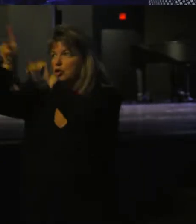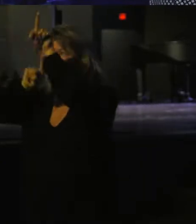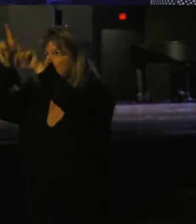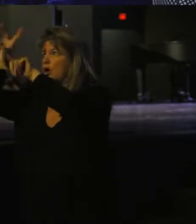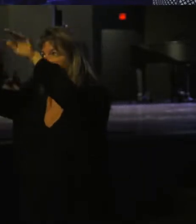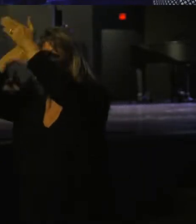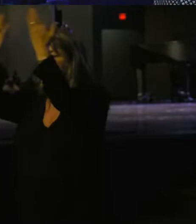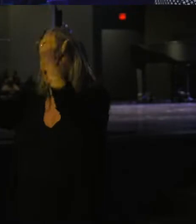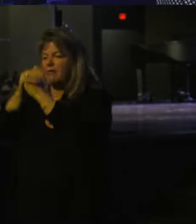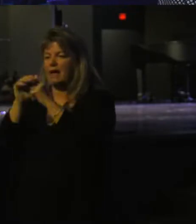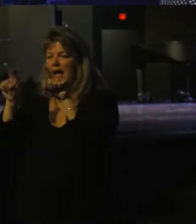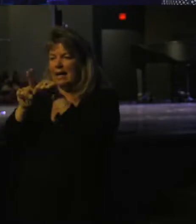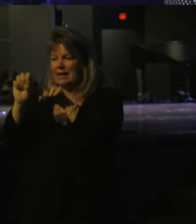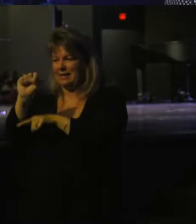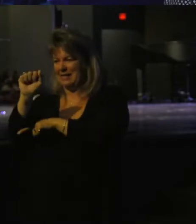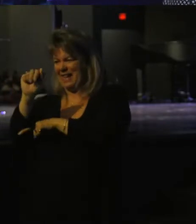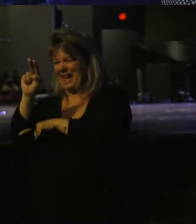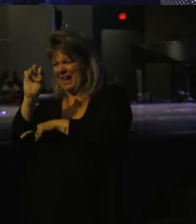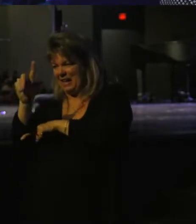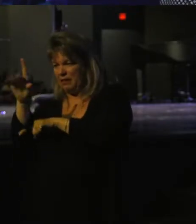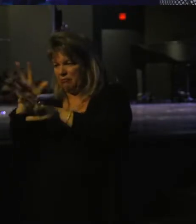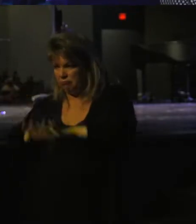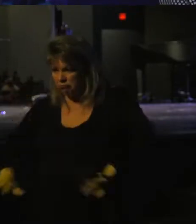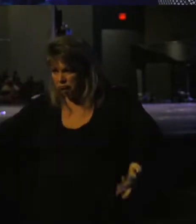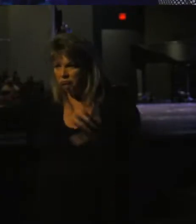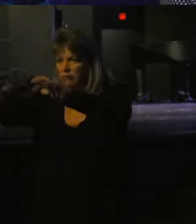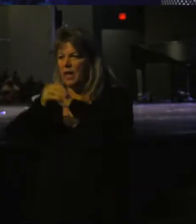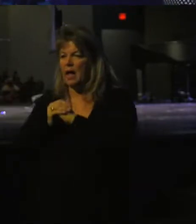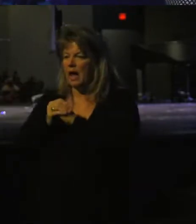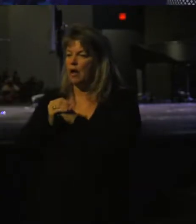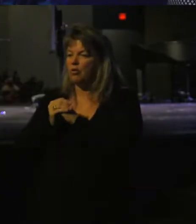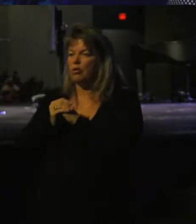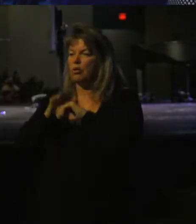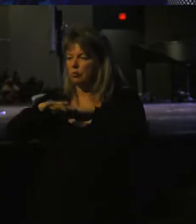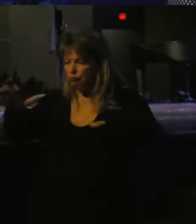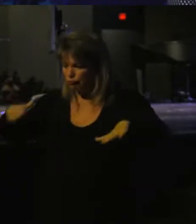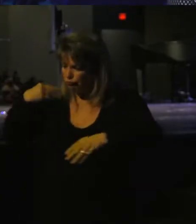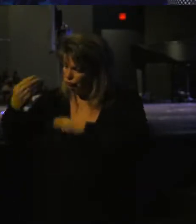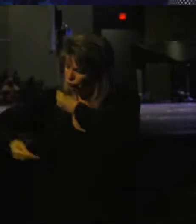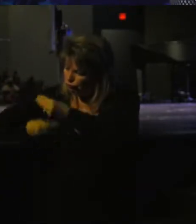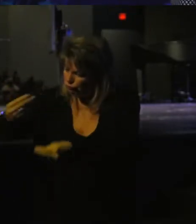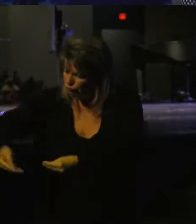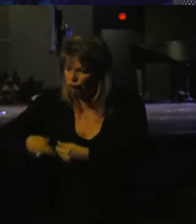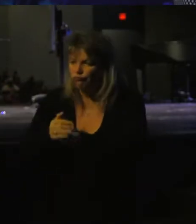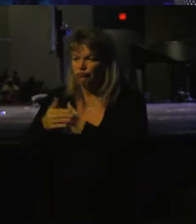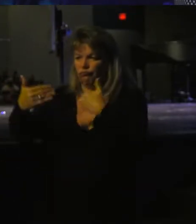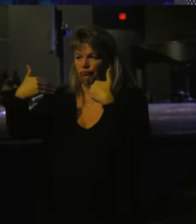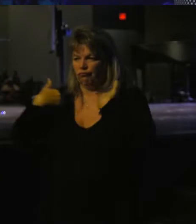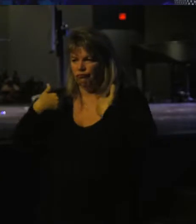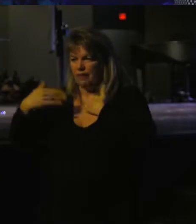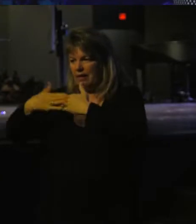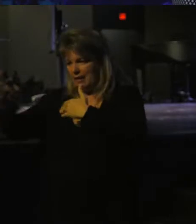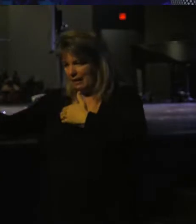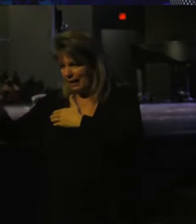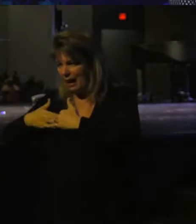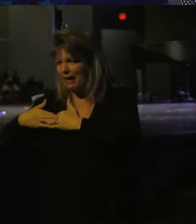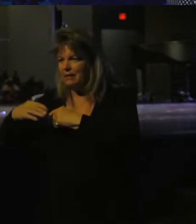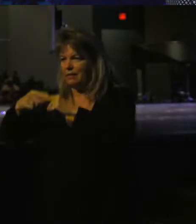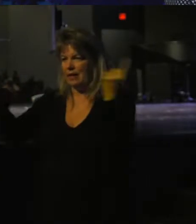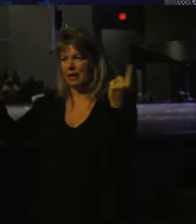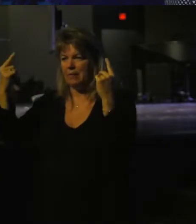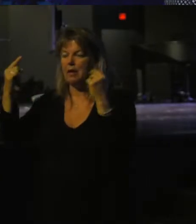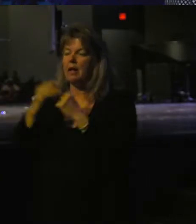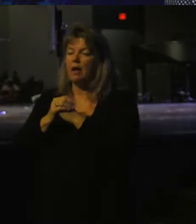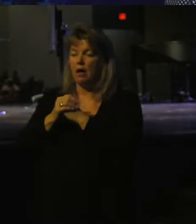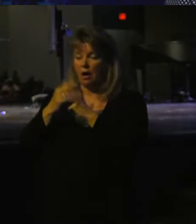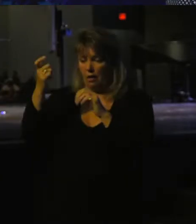and as the sand that is on the seashore. And your offspring shall possess the gate of his enemies. Verse 18.